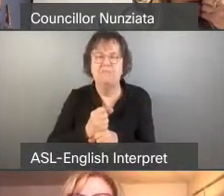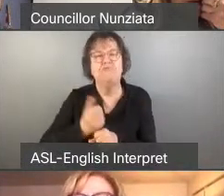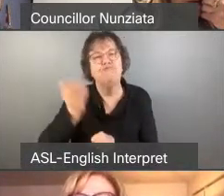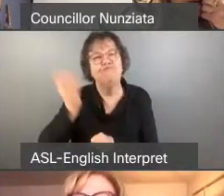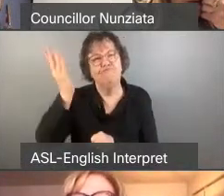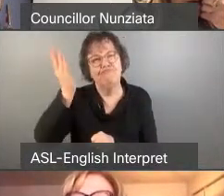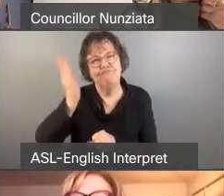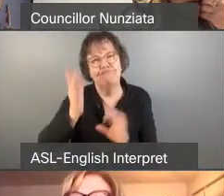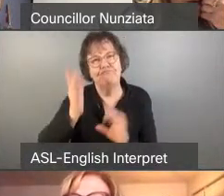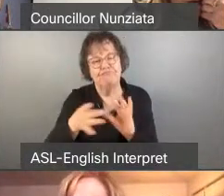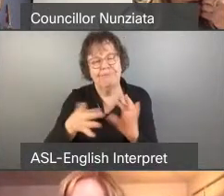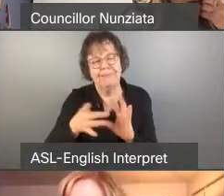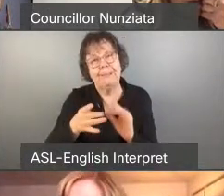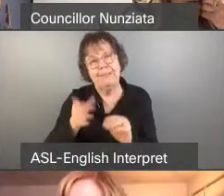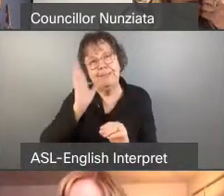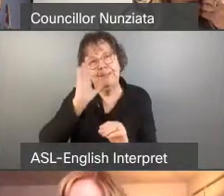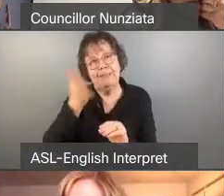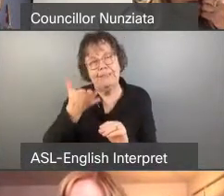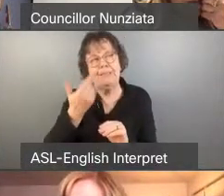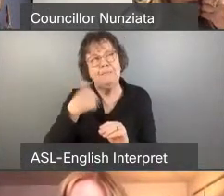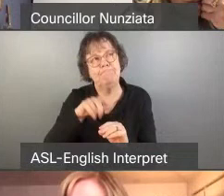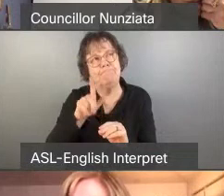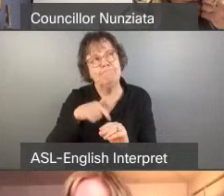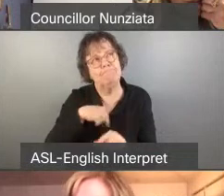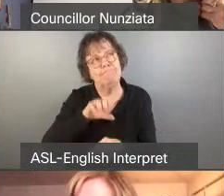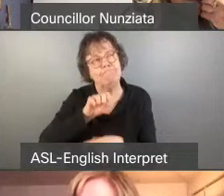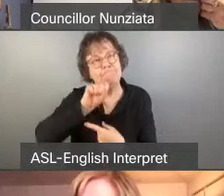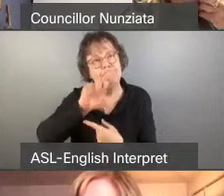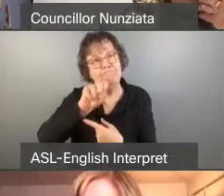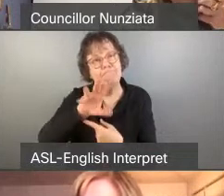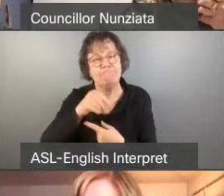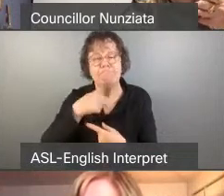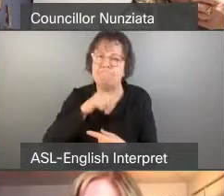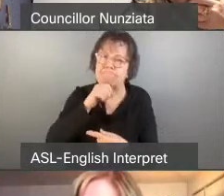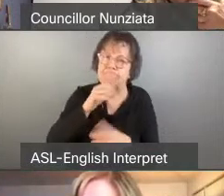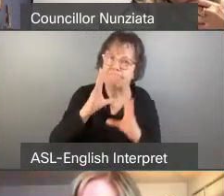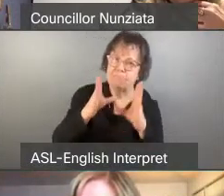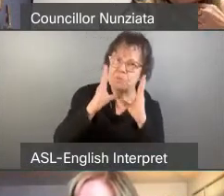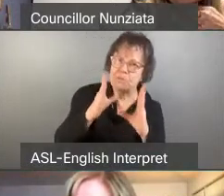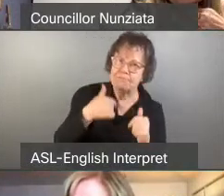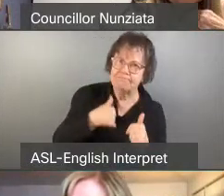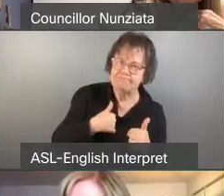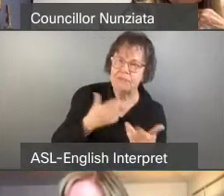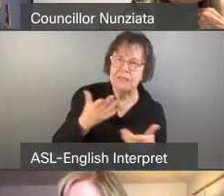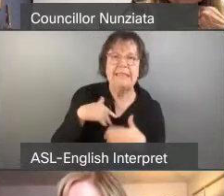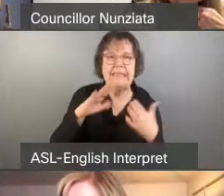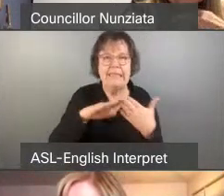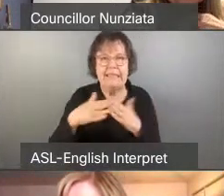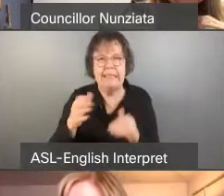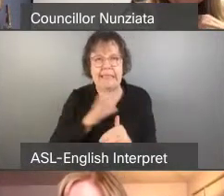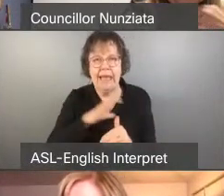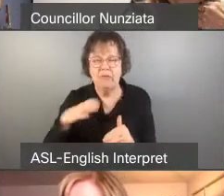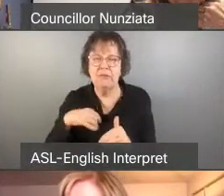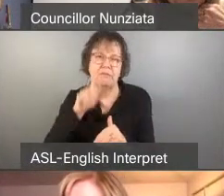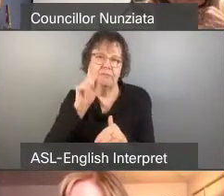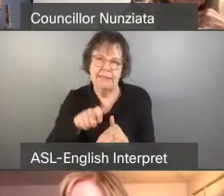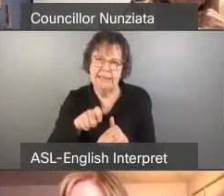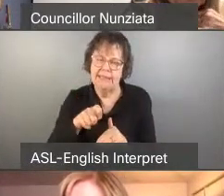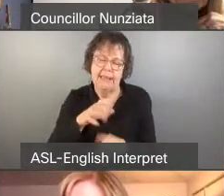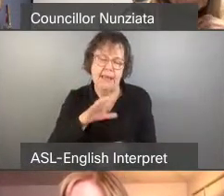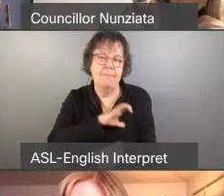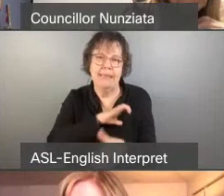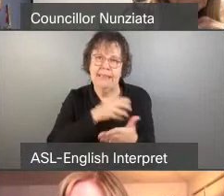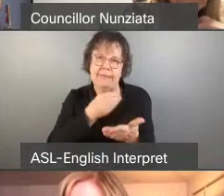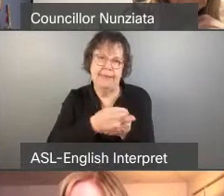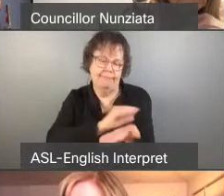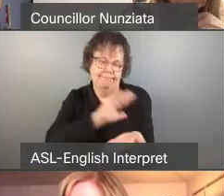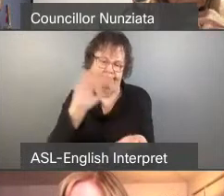that seems to continually fall on deaf ears. City Council needs to defund the police. Full stop.